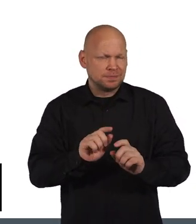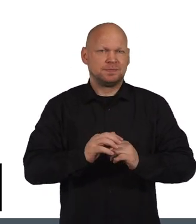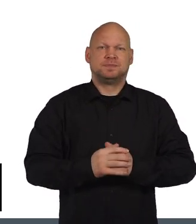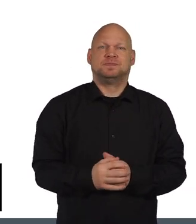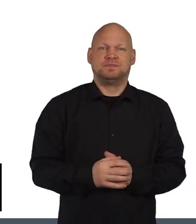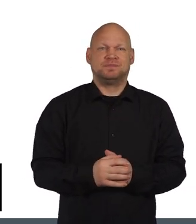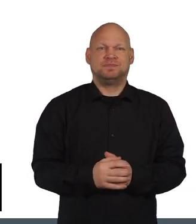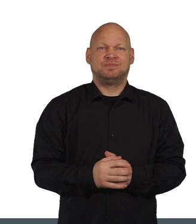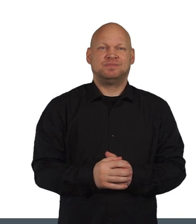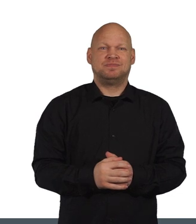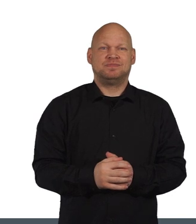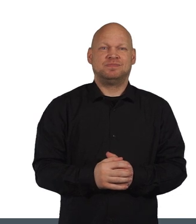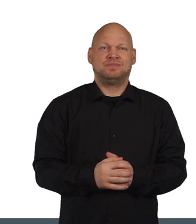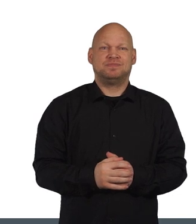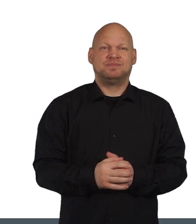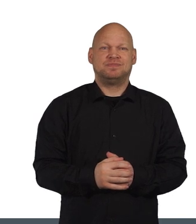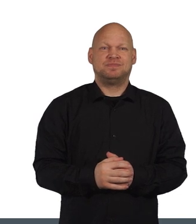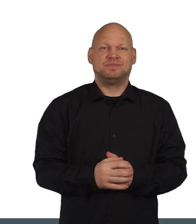you said you'd like to see.